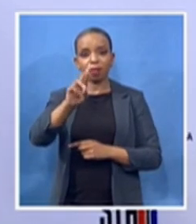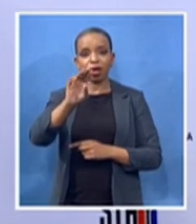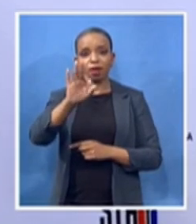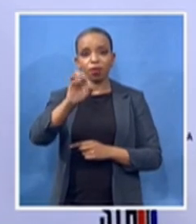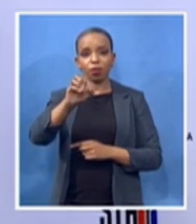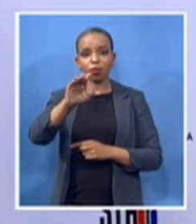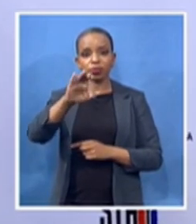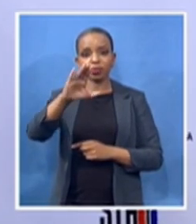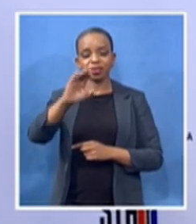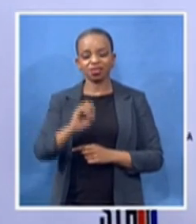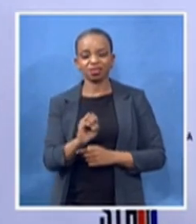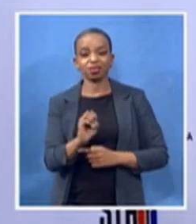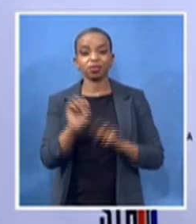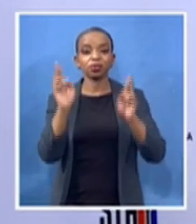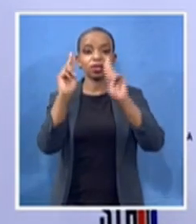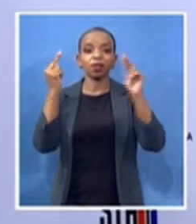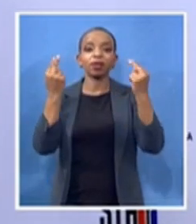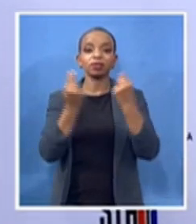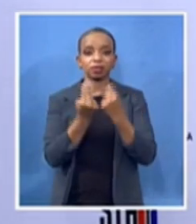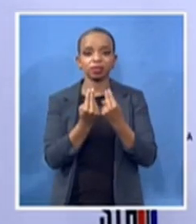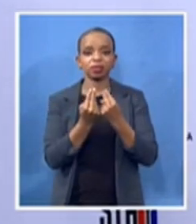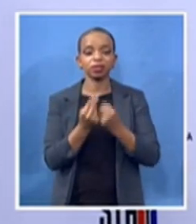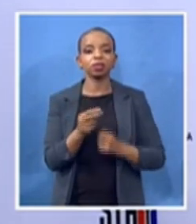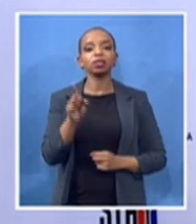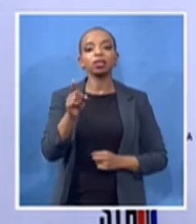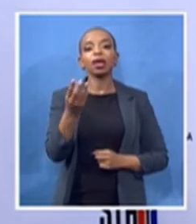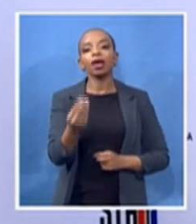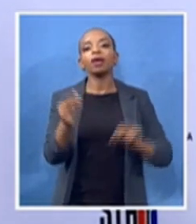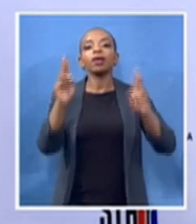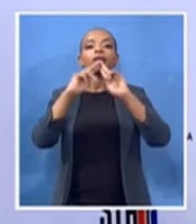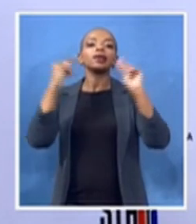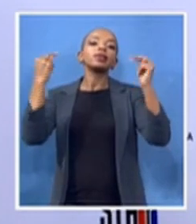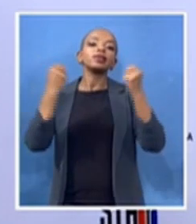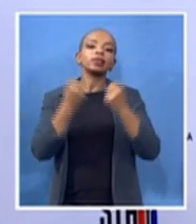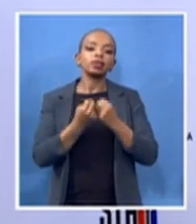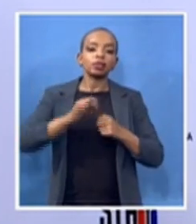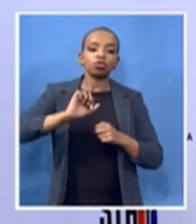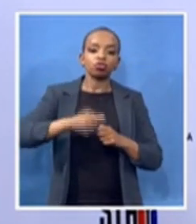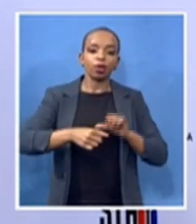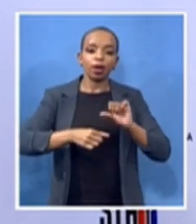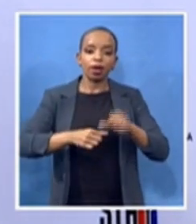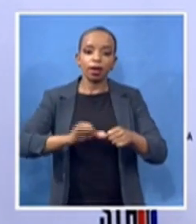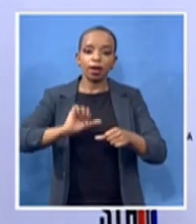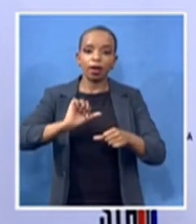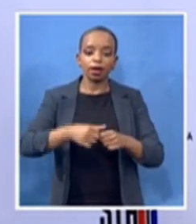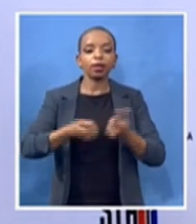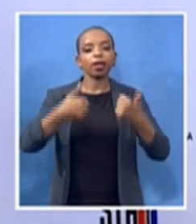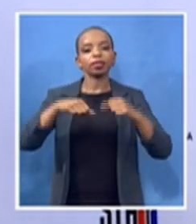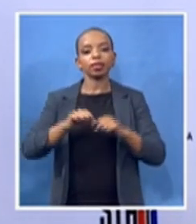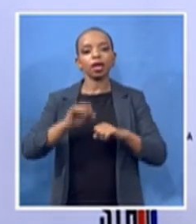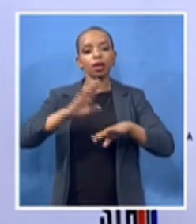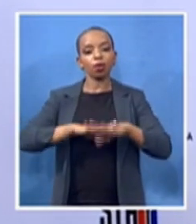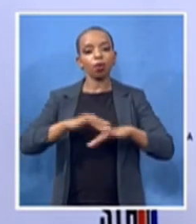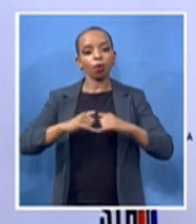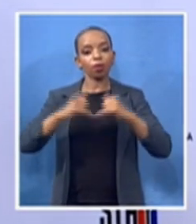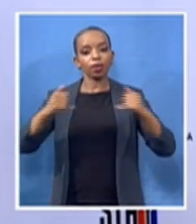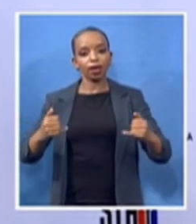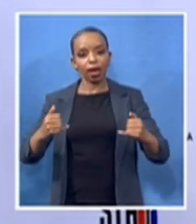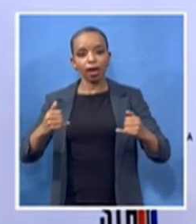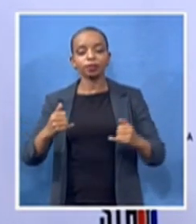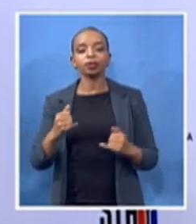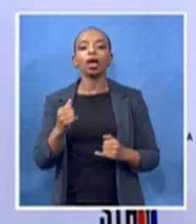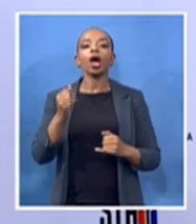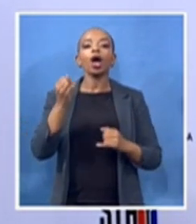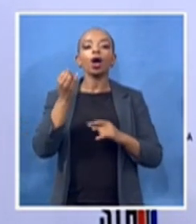trail and mobile museums share research of umam charlotte with the her national heritage council